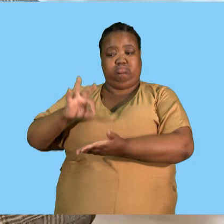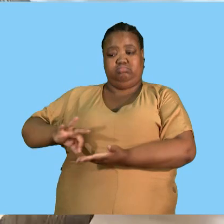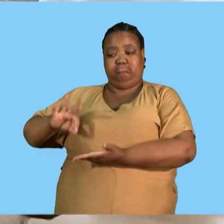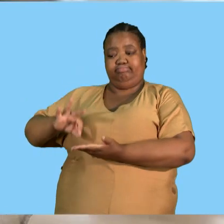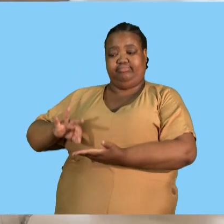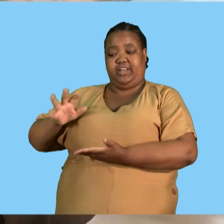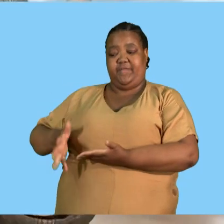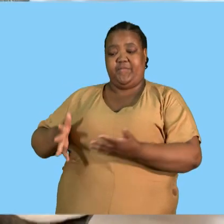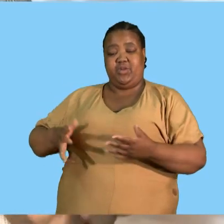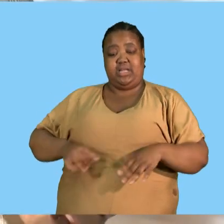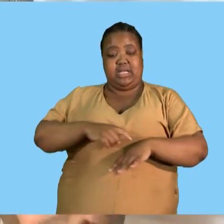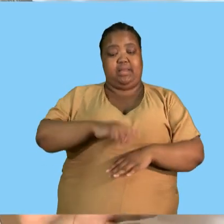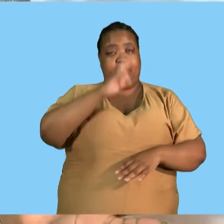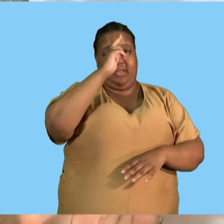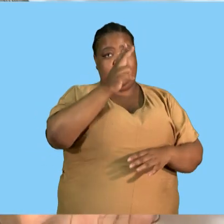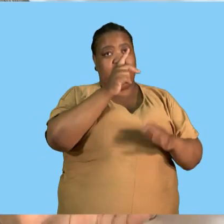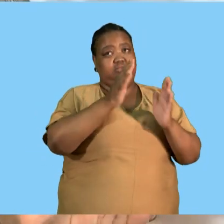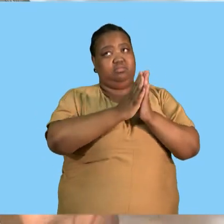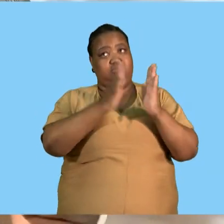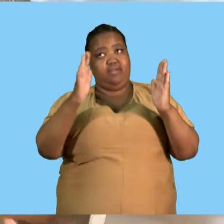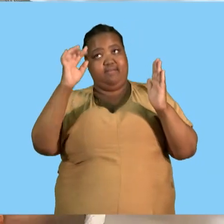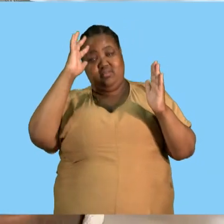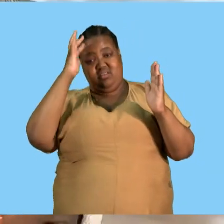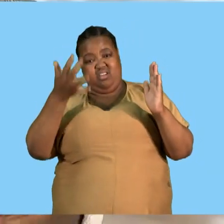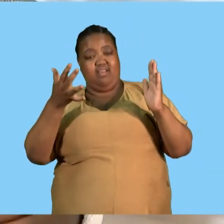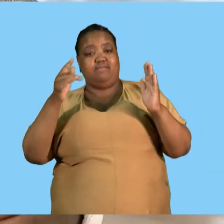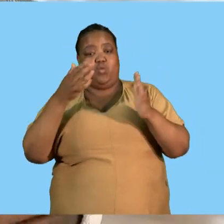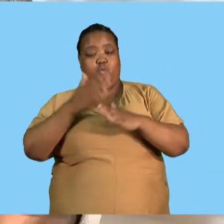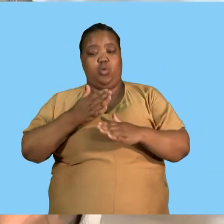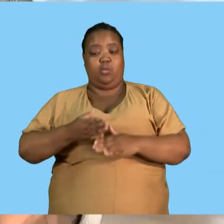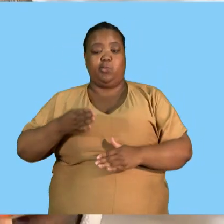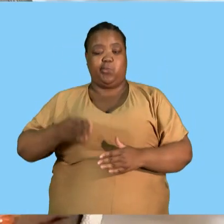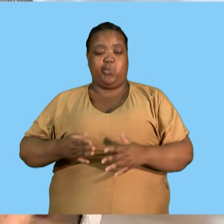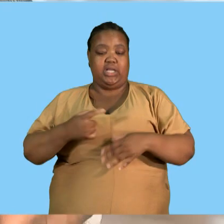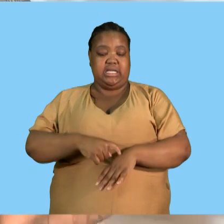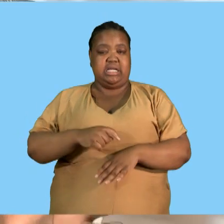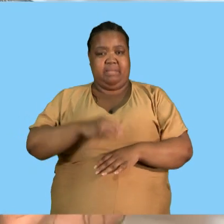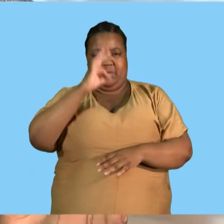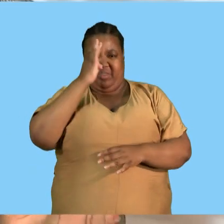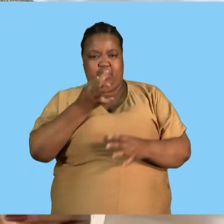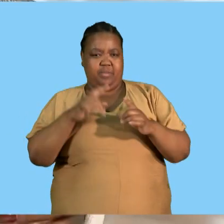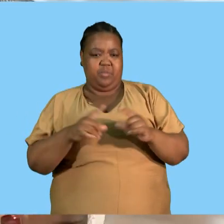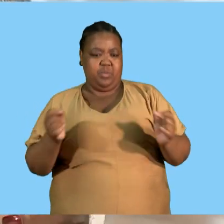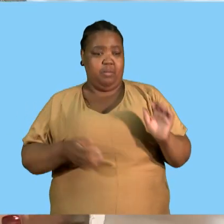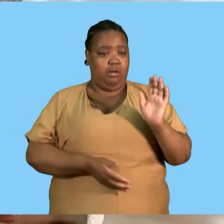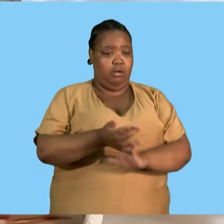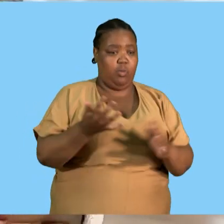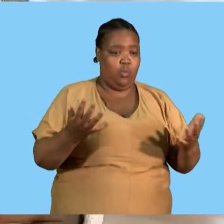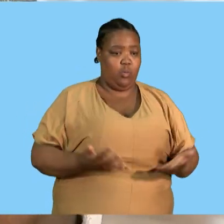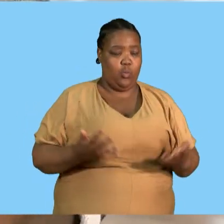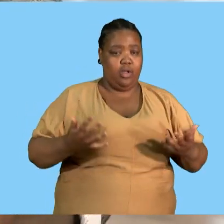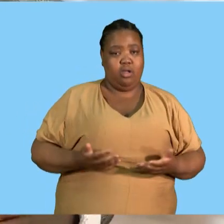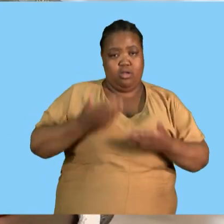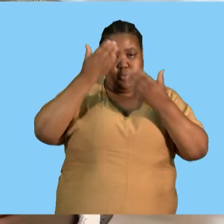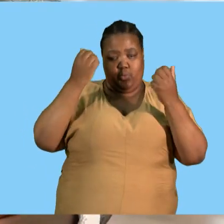you're going to be at work between eight and five o'clock so you were done by three o'clock we don't know where you went so that is unprofessional